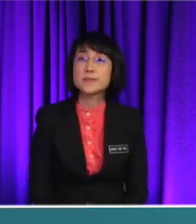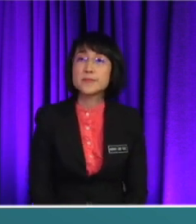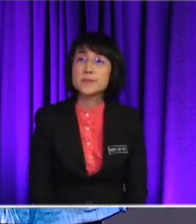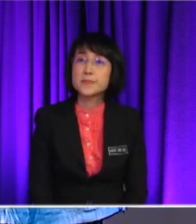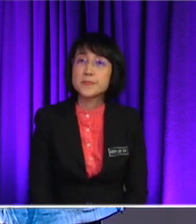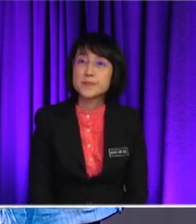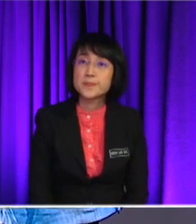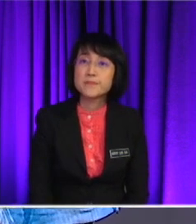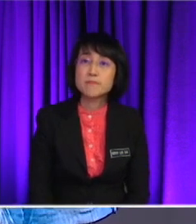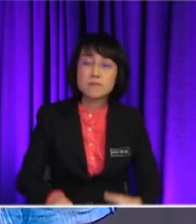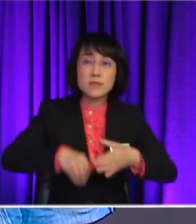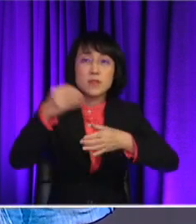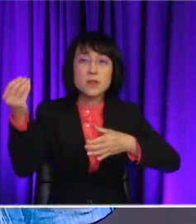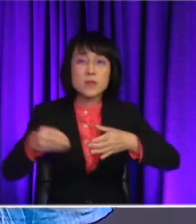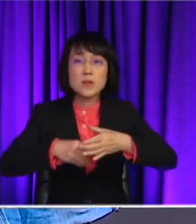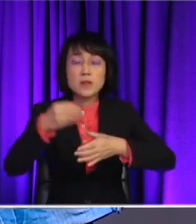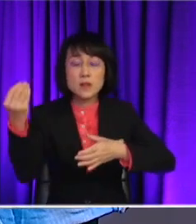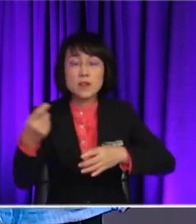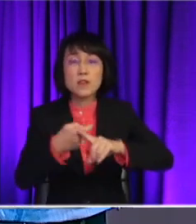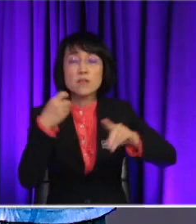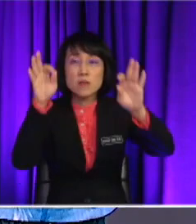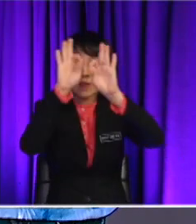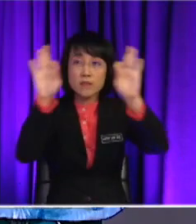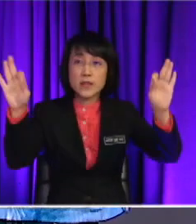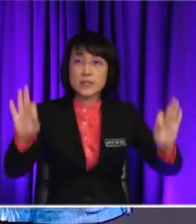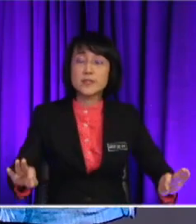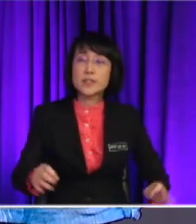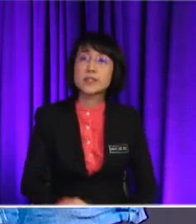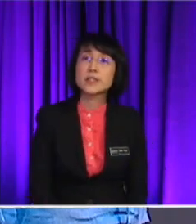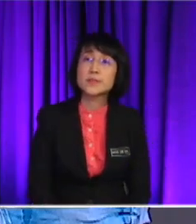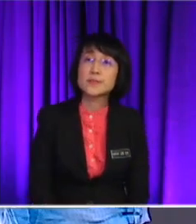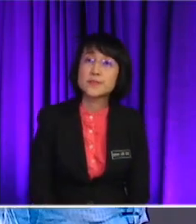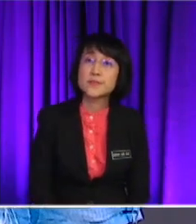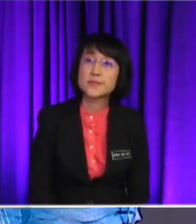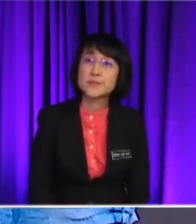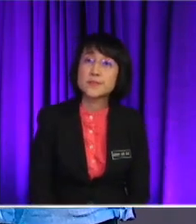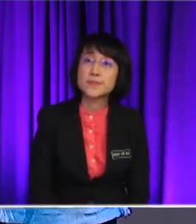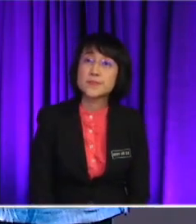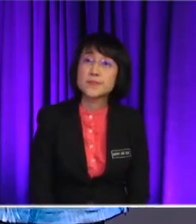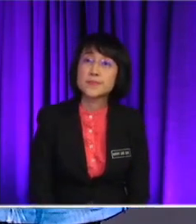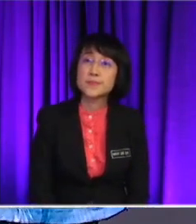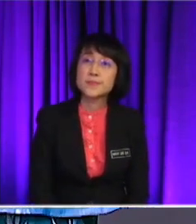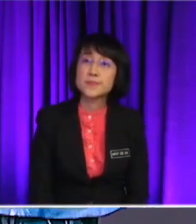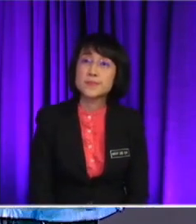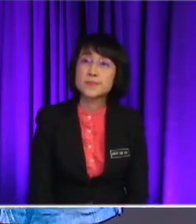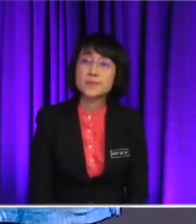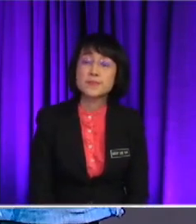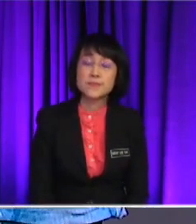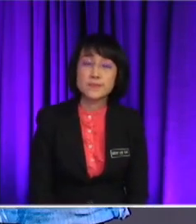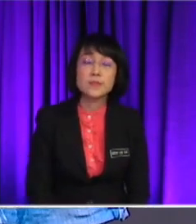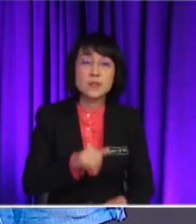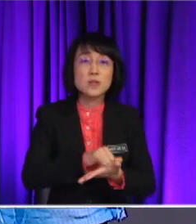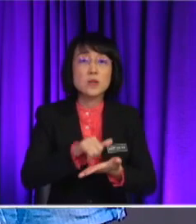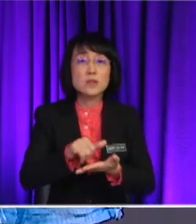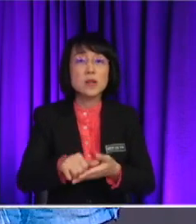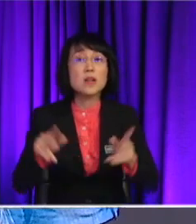emissions from the factories, right? Yes, that's true. Okay. So, yeah, those are the possible causes. Now, we talk